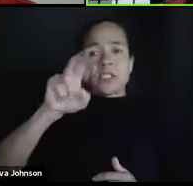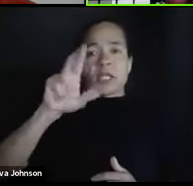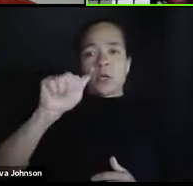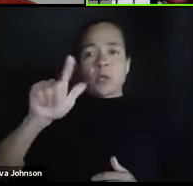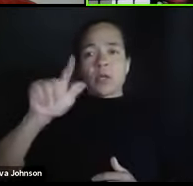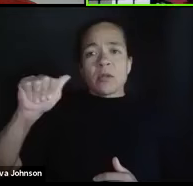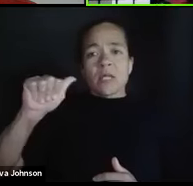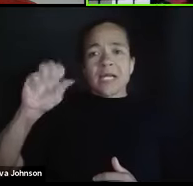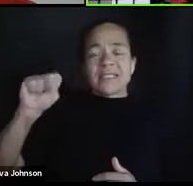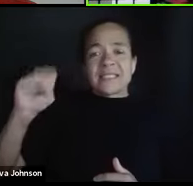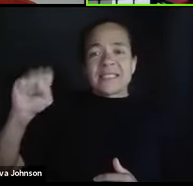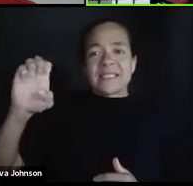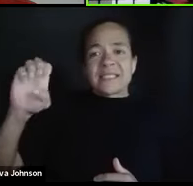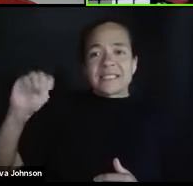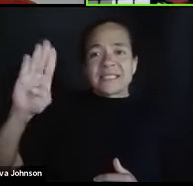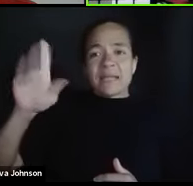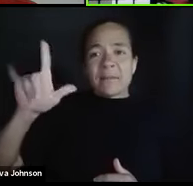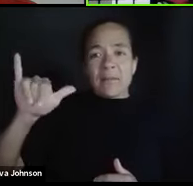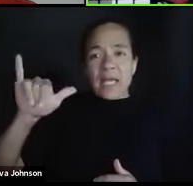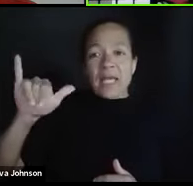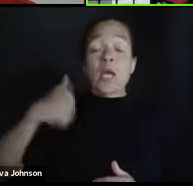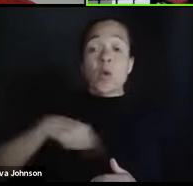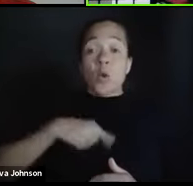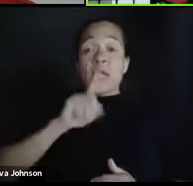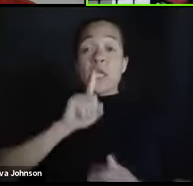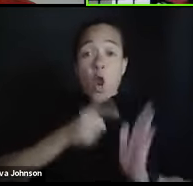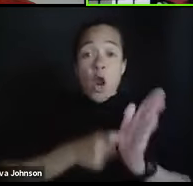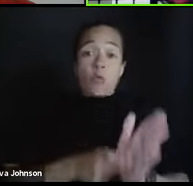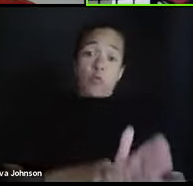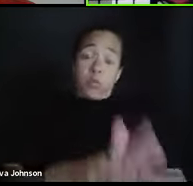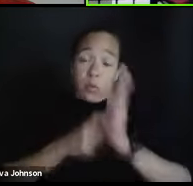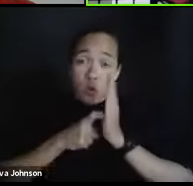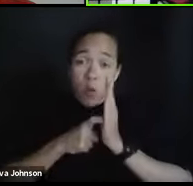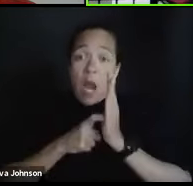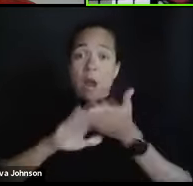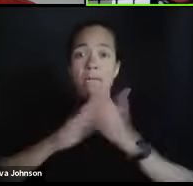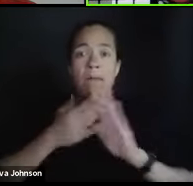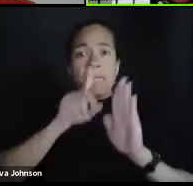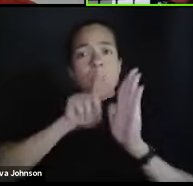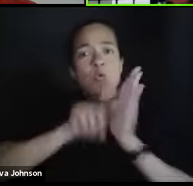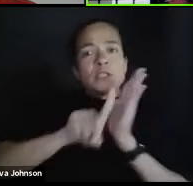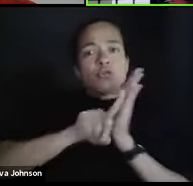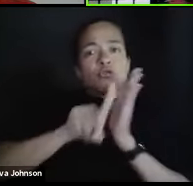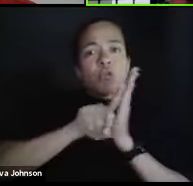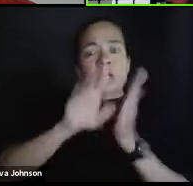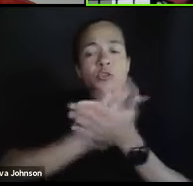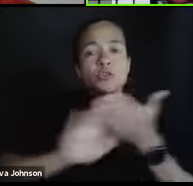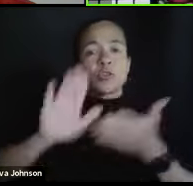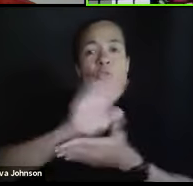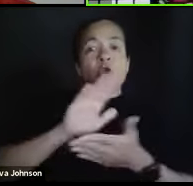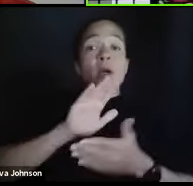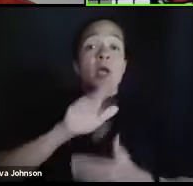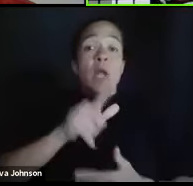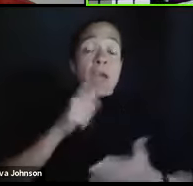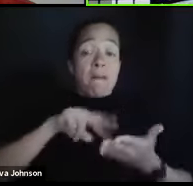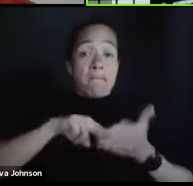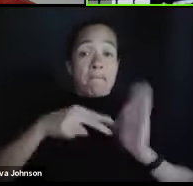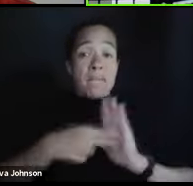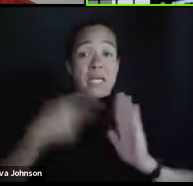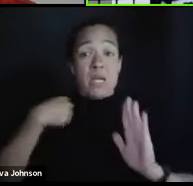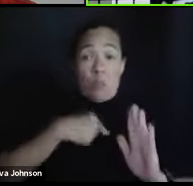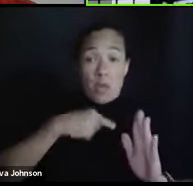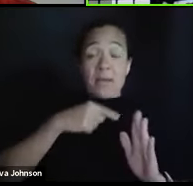mandated to be a research university. So faculty are required to do research,